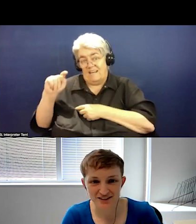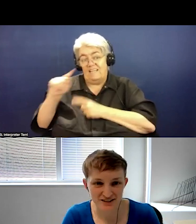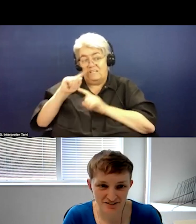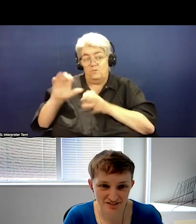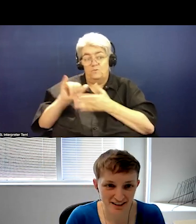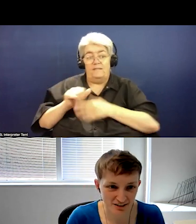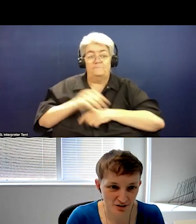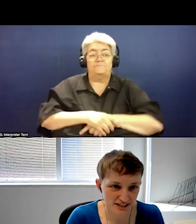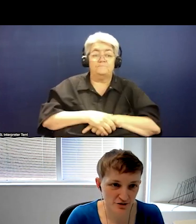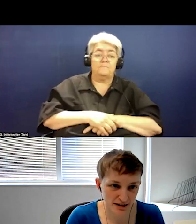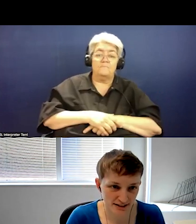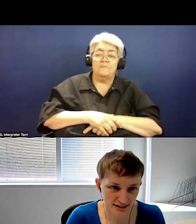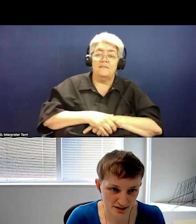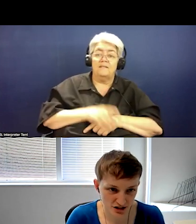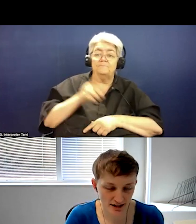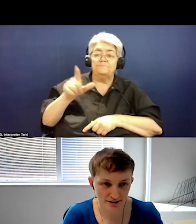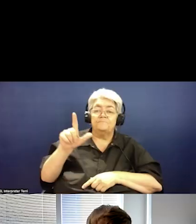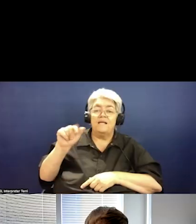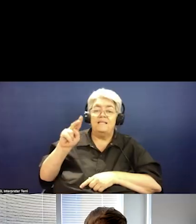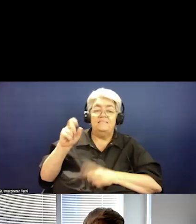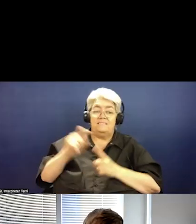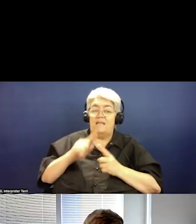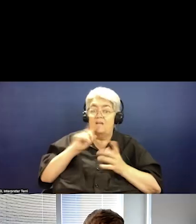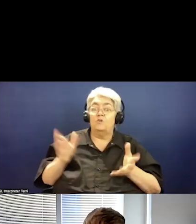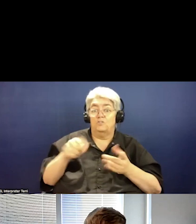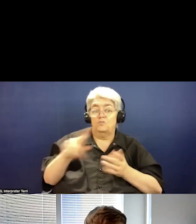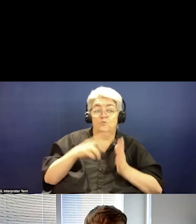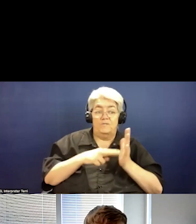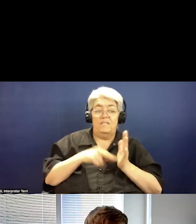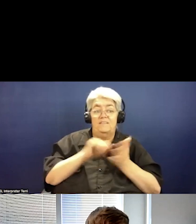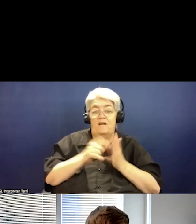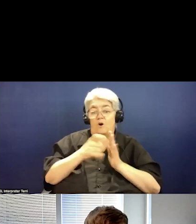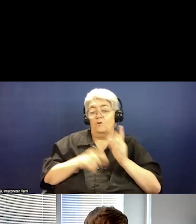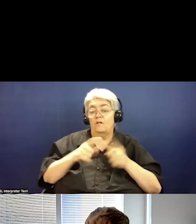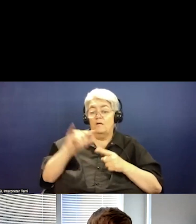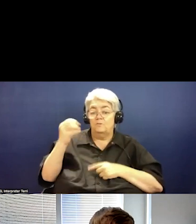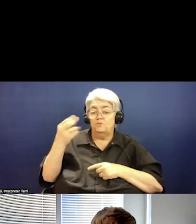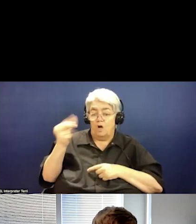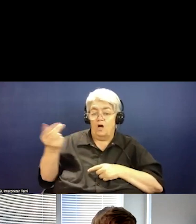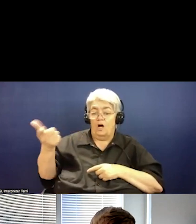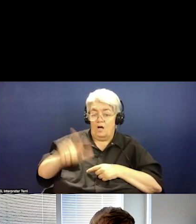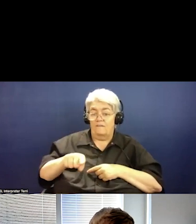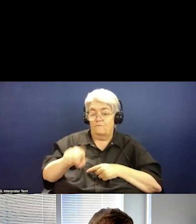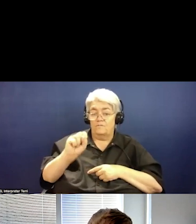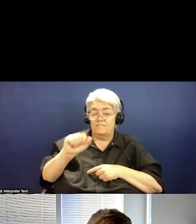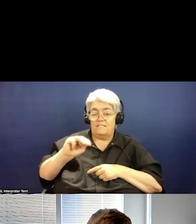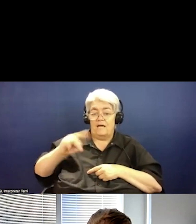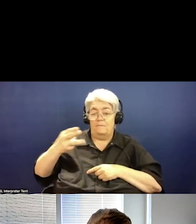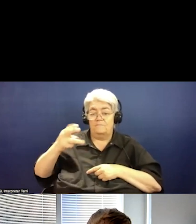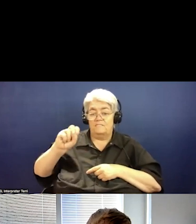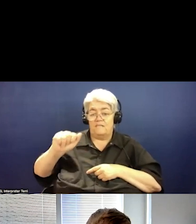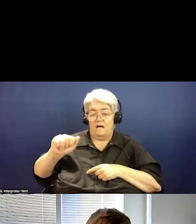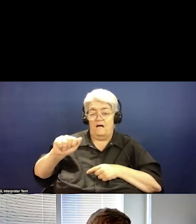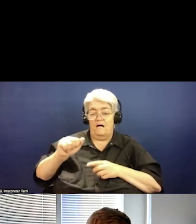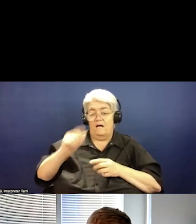Thank you, Stephanie, and encourage everybody to, to check out that article. Um, John, I want to turn it over to you for the SAMHSA update. Uh,